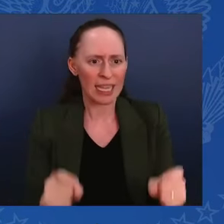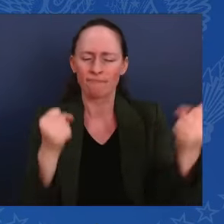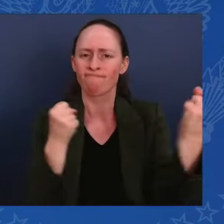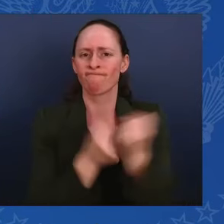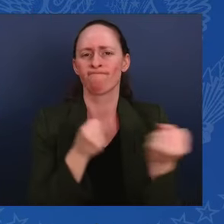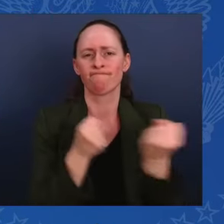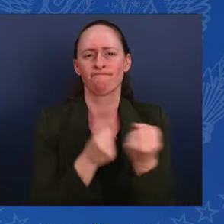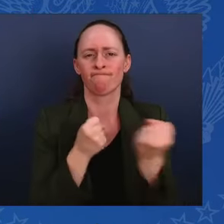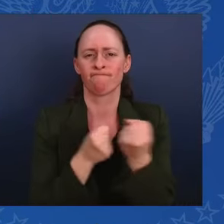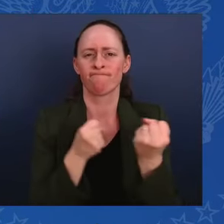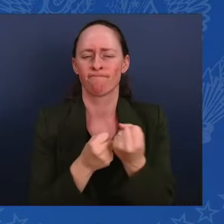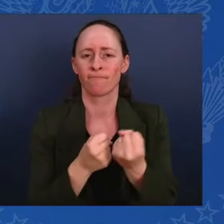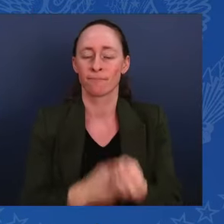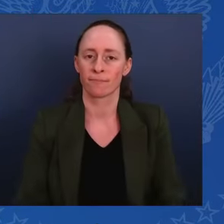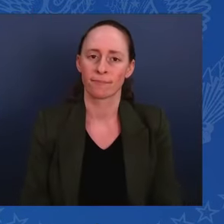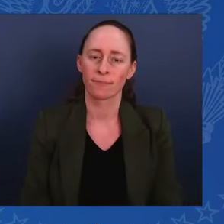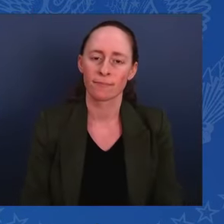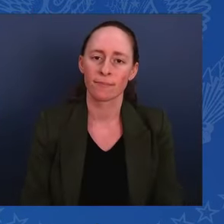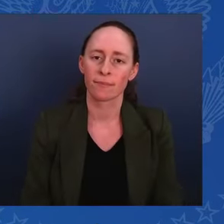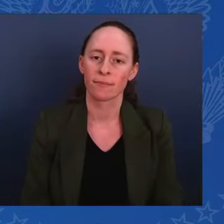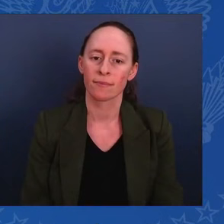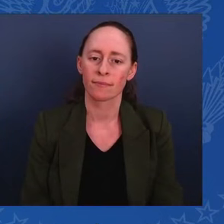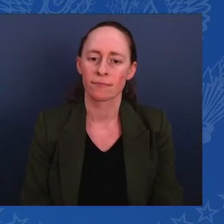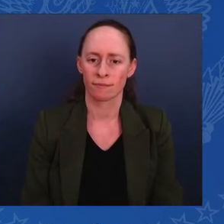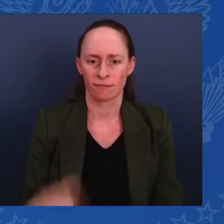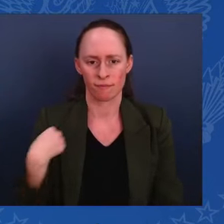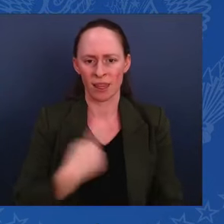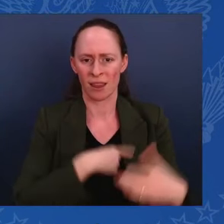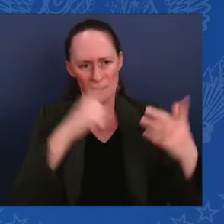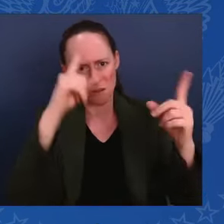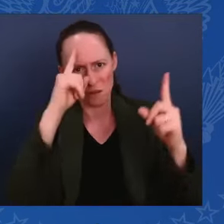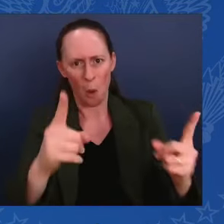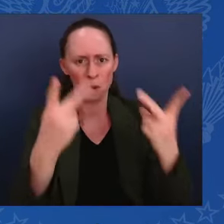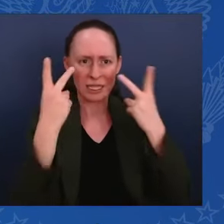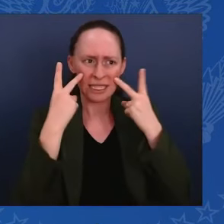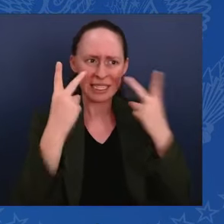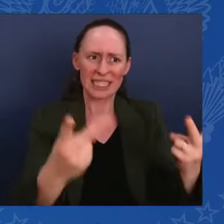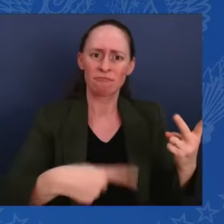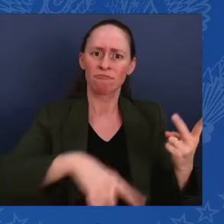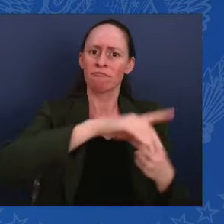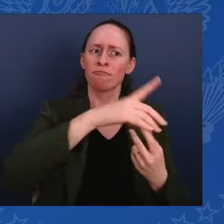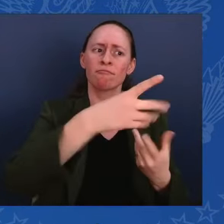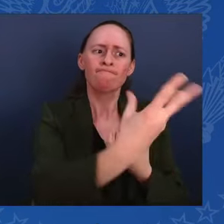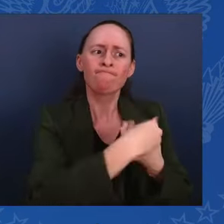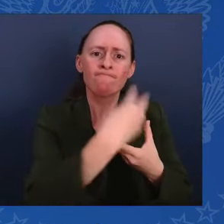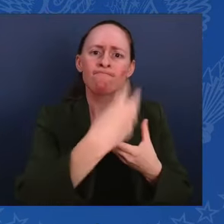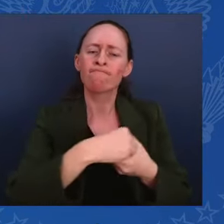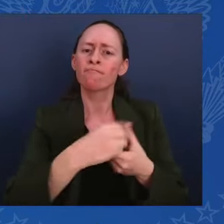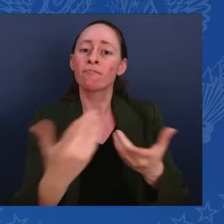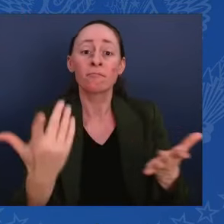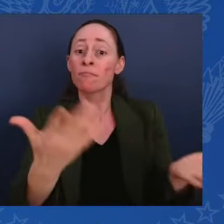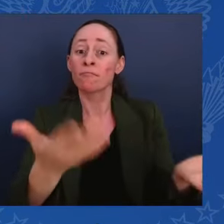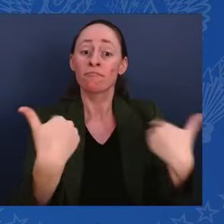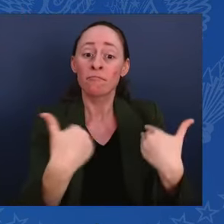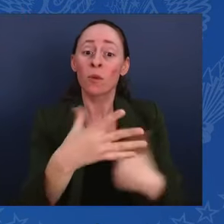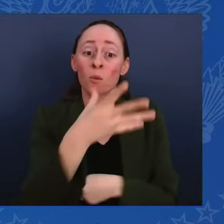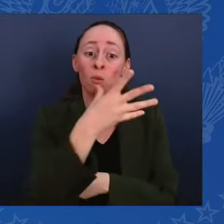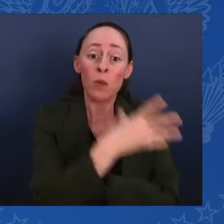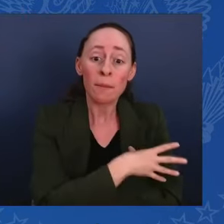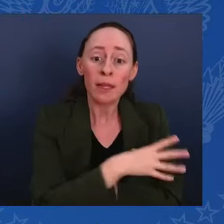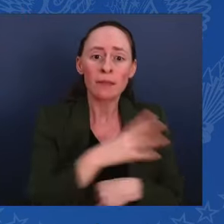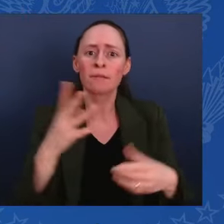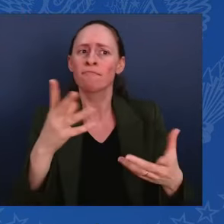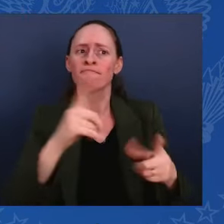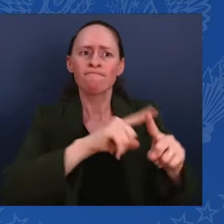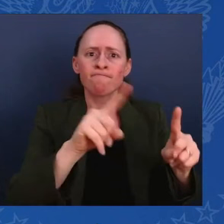recovery approach that ensures the voices of women, marginalized groups and civil society are at the heart of